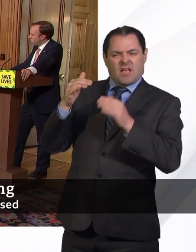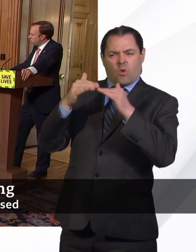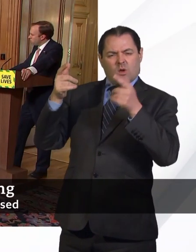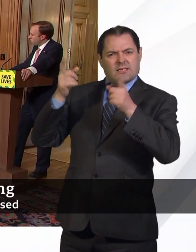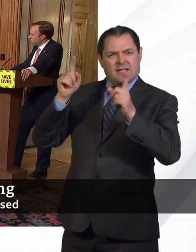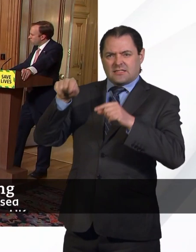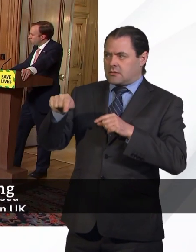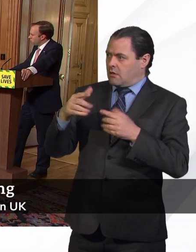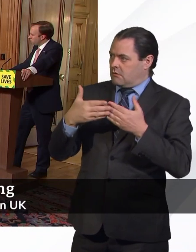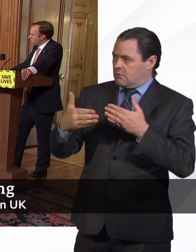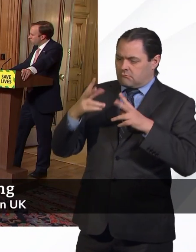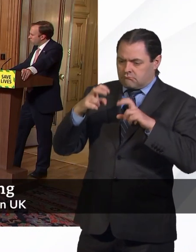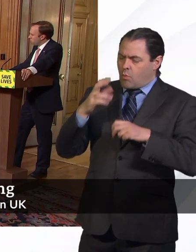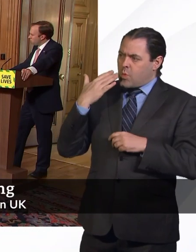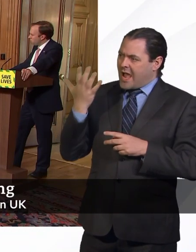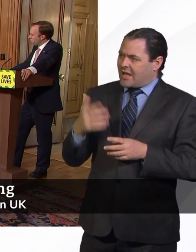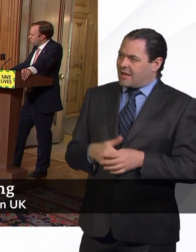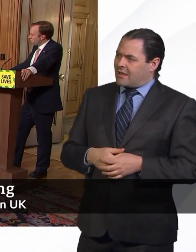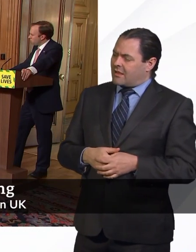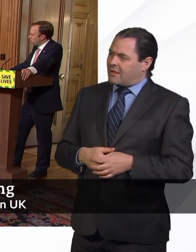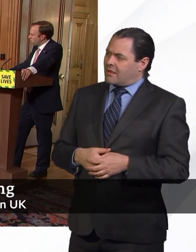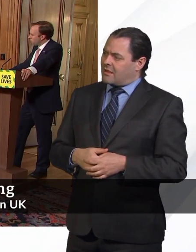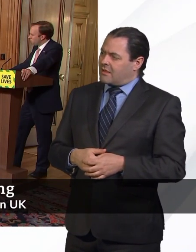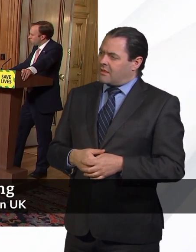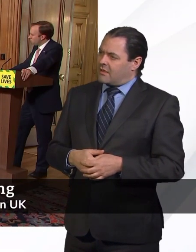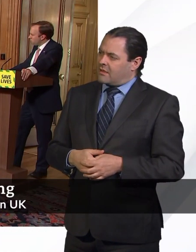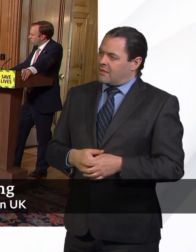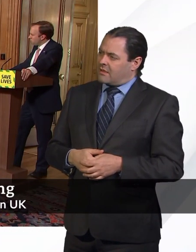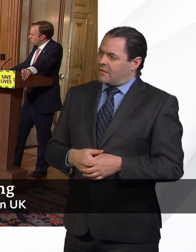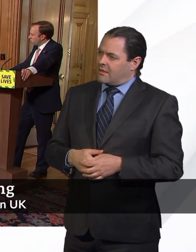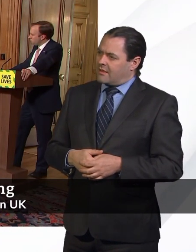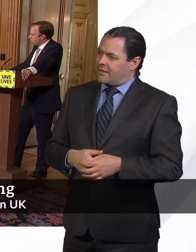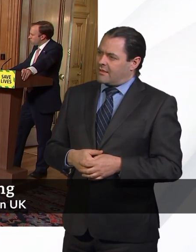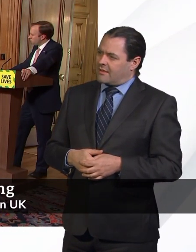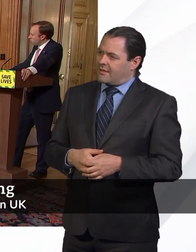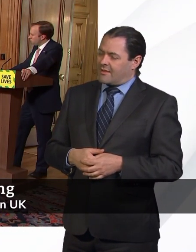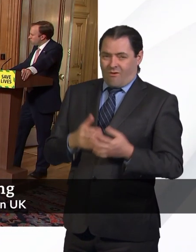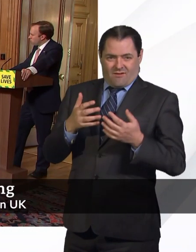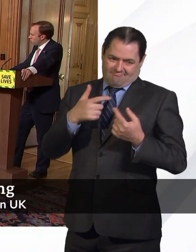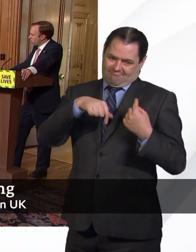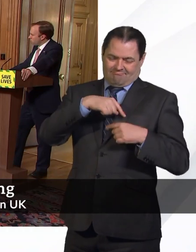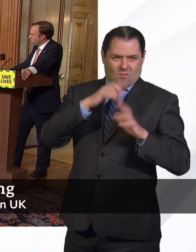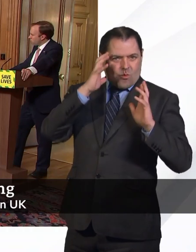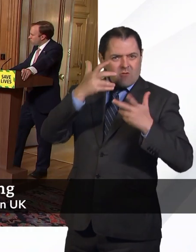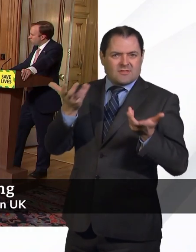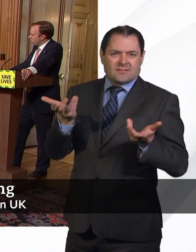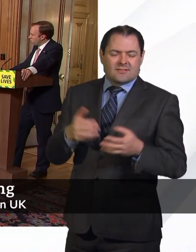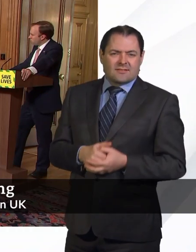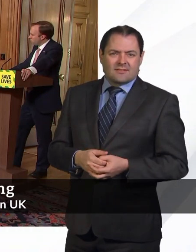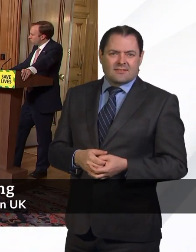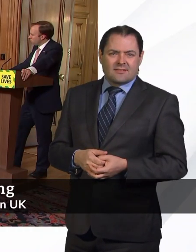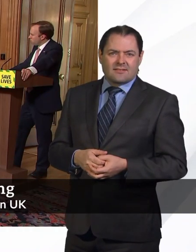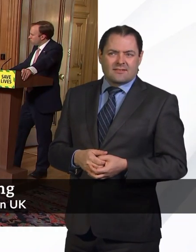do you have any timelines as to when that might be? Obviously the concern on this issue is that,